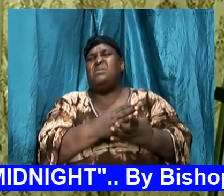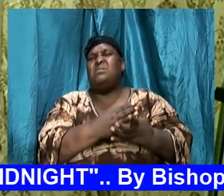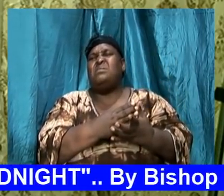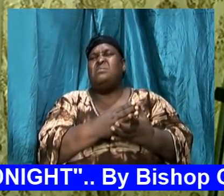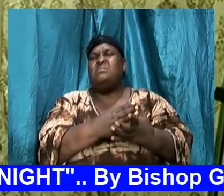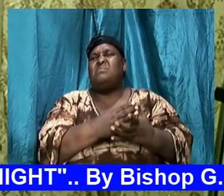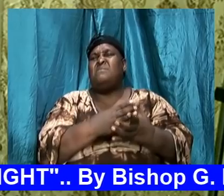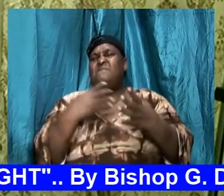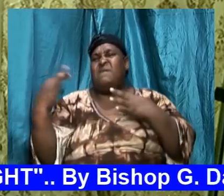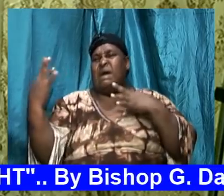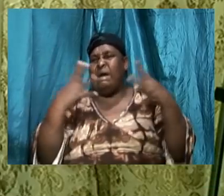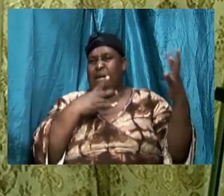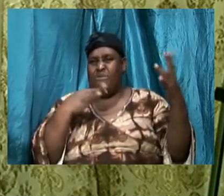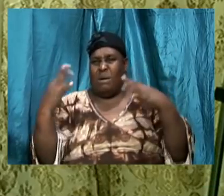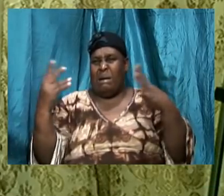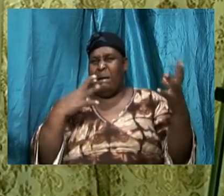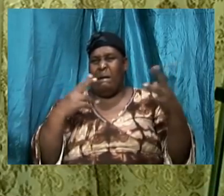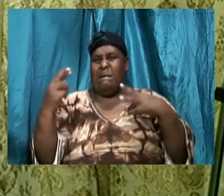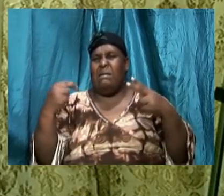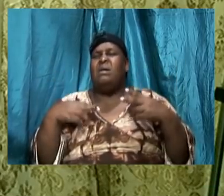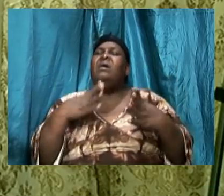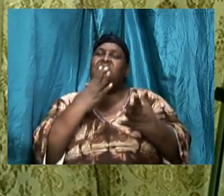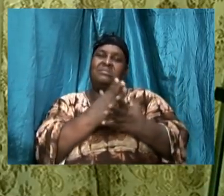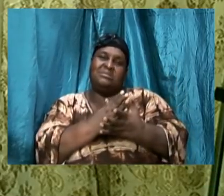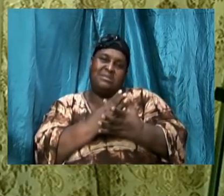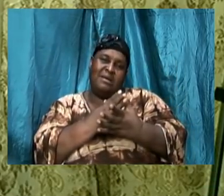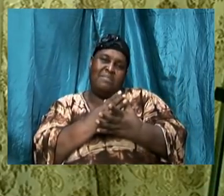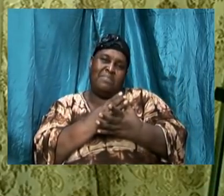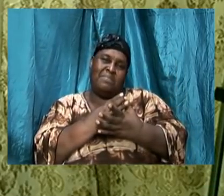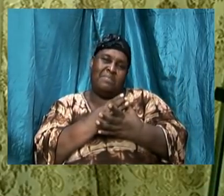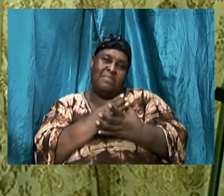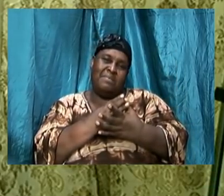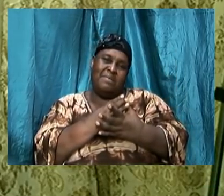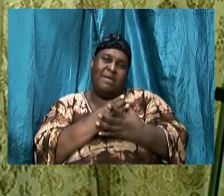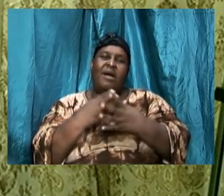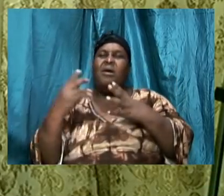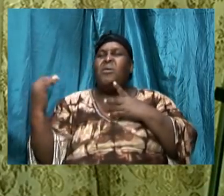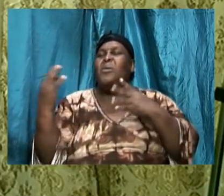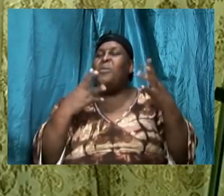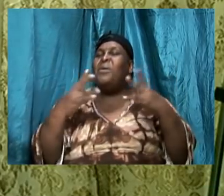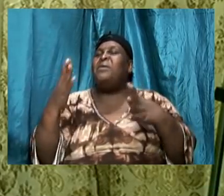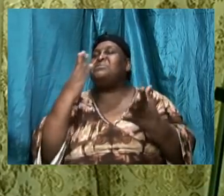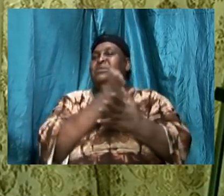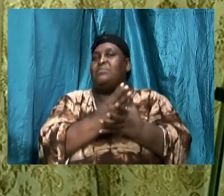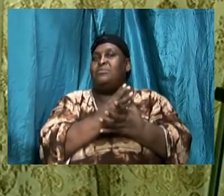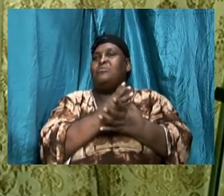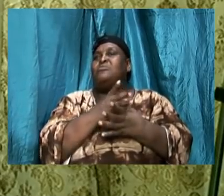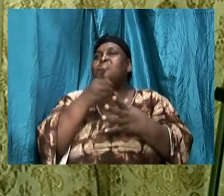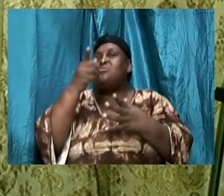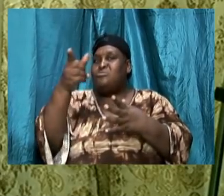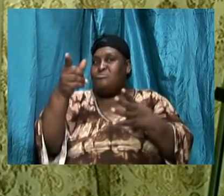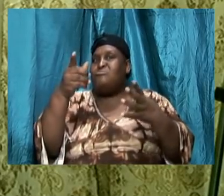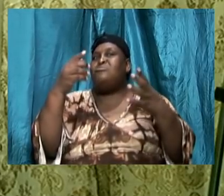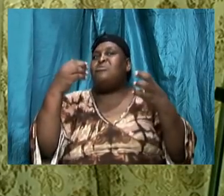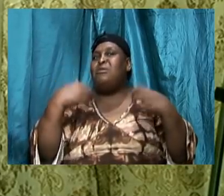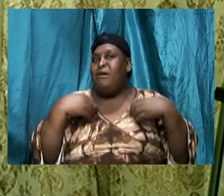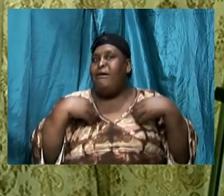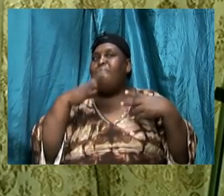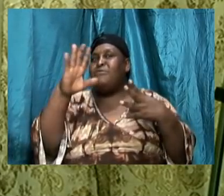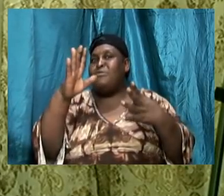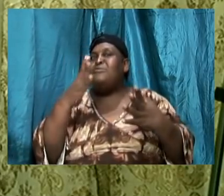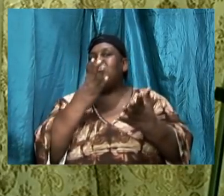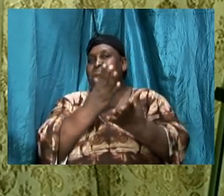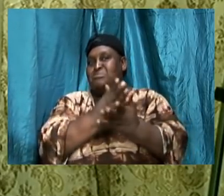then there is a break and maybe something comes up and you push and there is a break and you're going to have your break you're going to have your time to bask